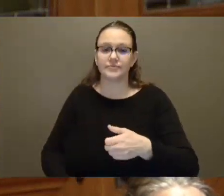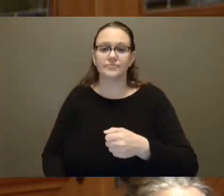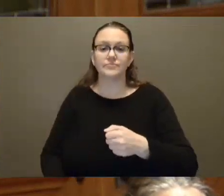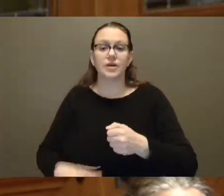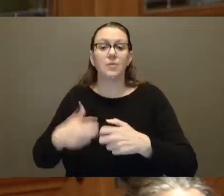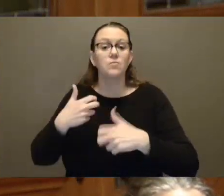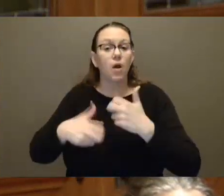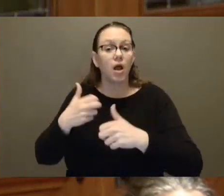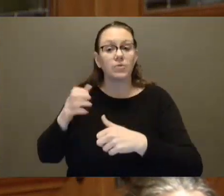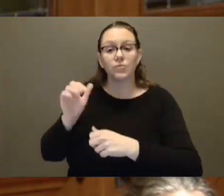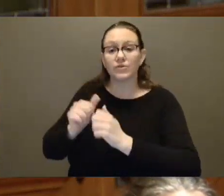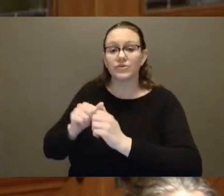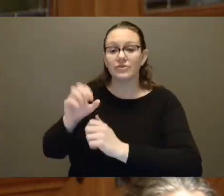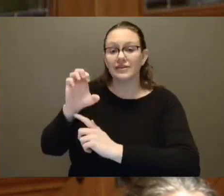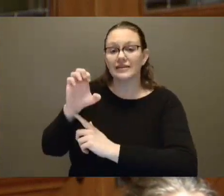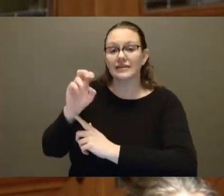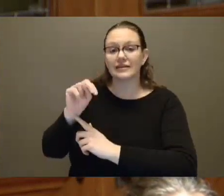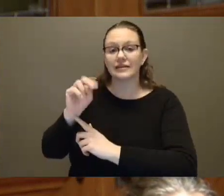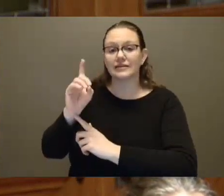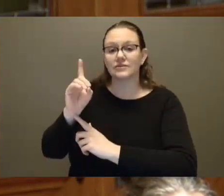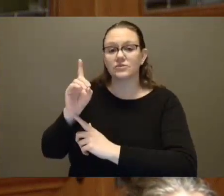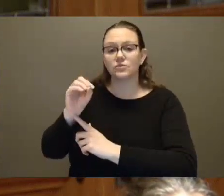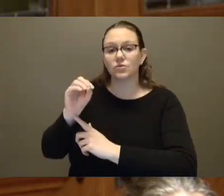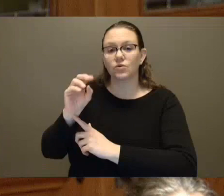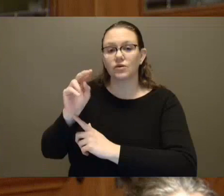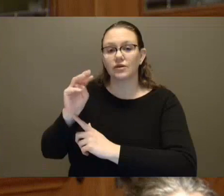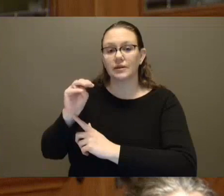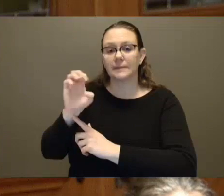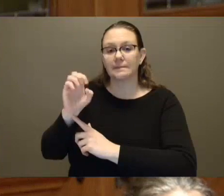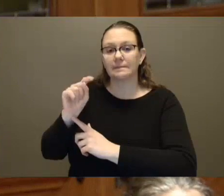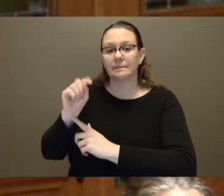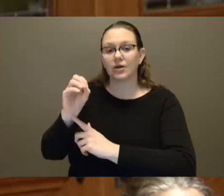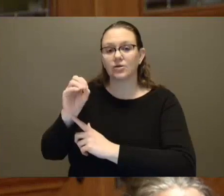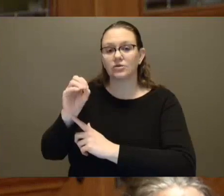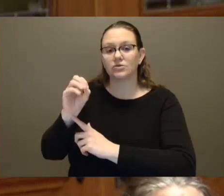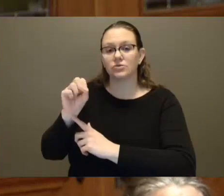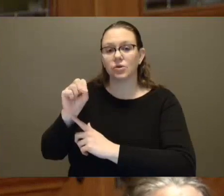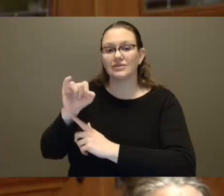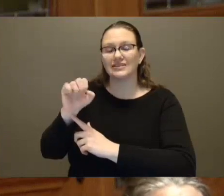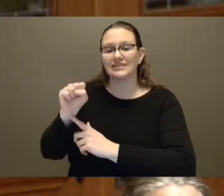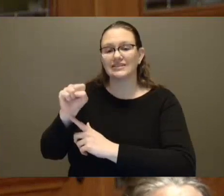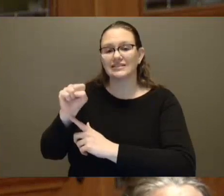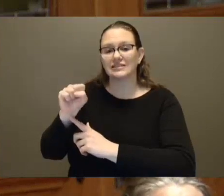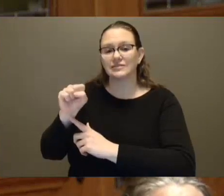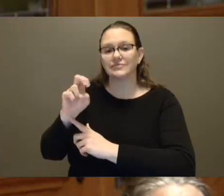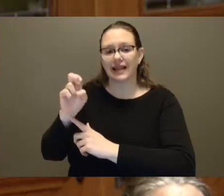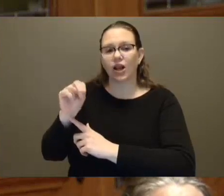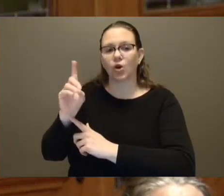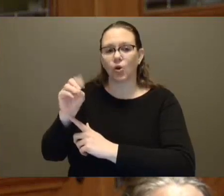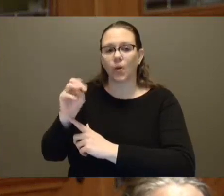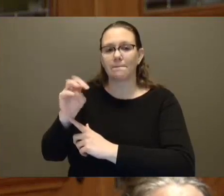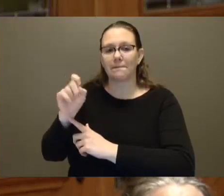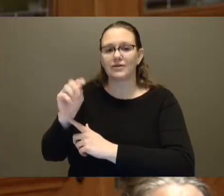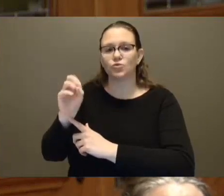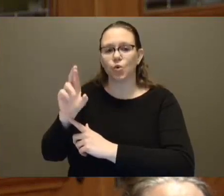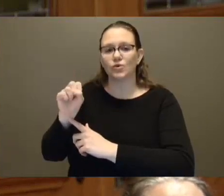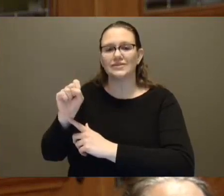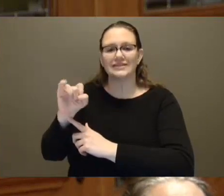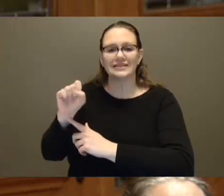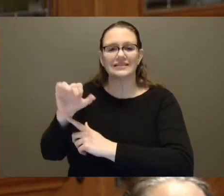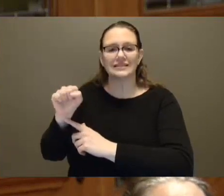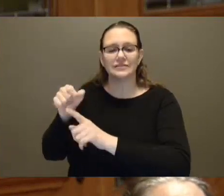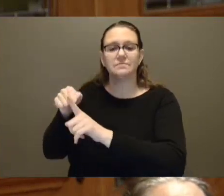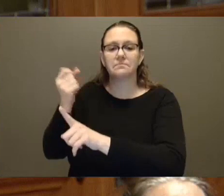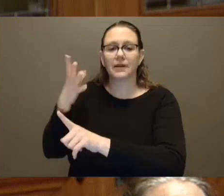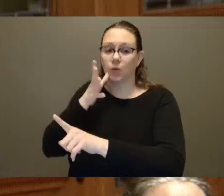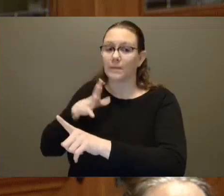million people in Canada. There are many unknowns about the disease, but the personal experiences are undeniable. People with endometriosis have described